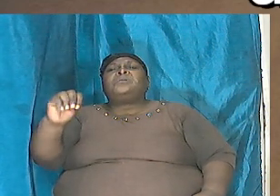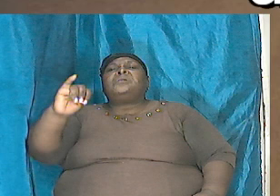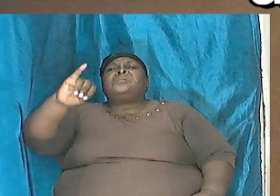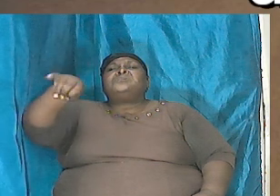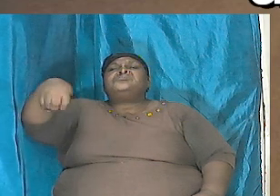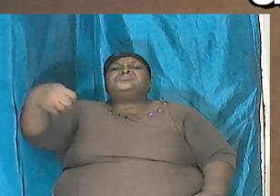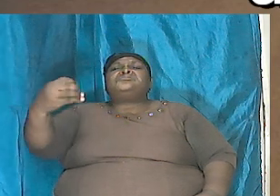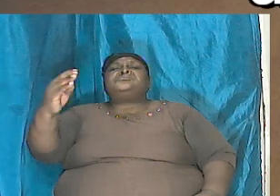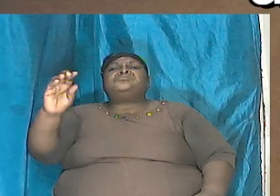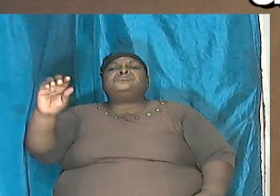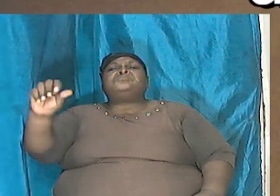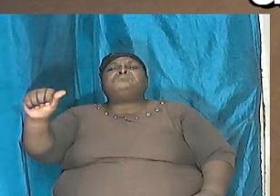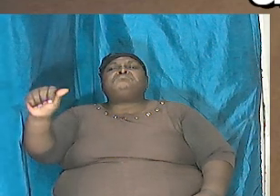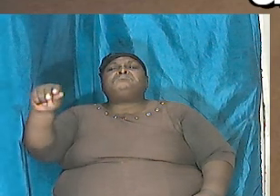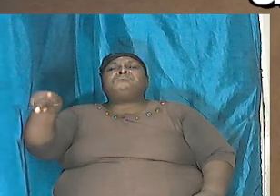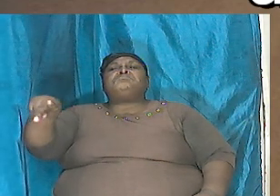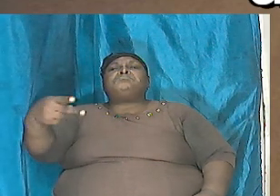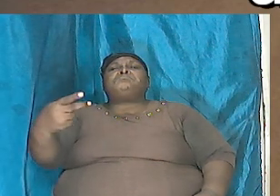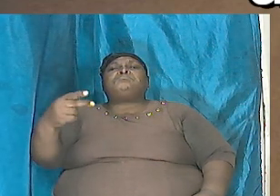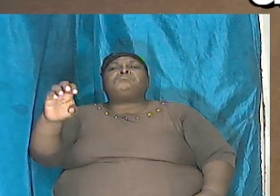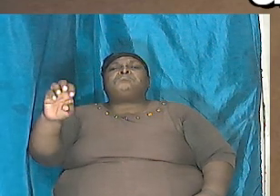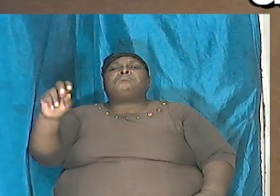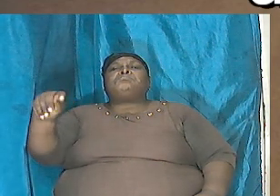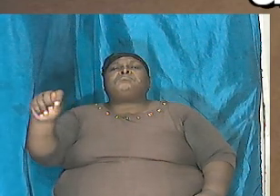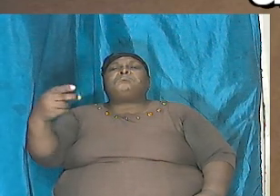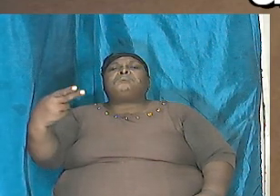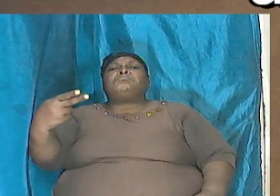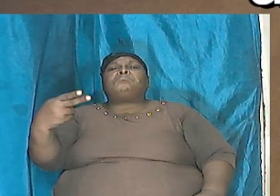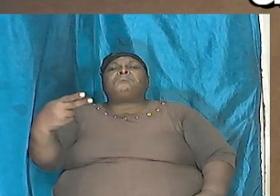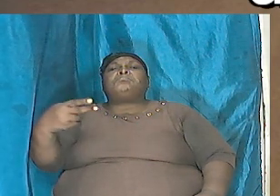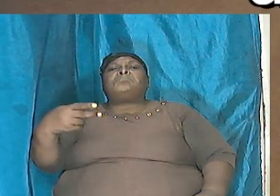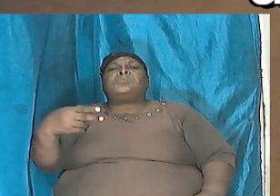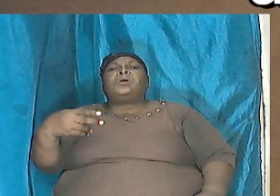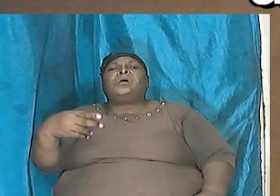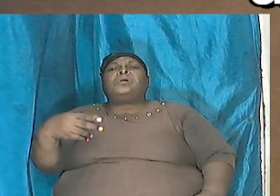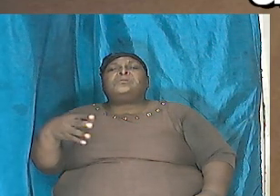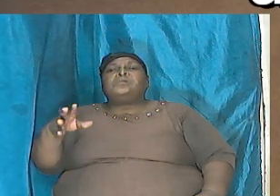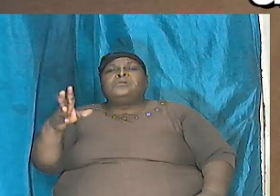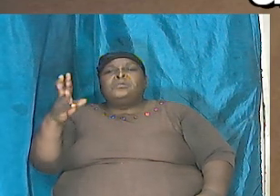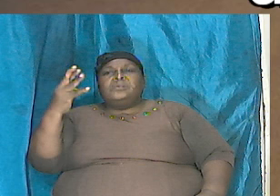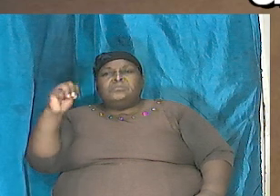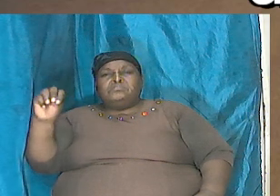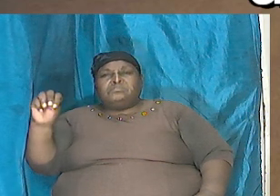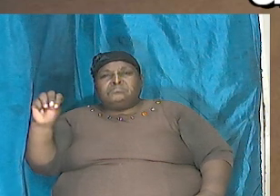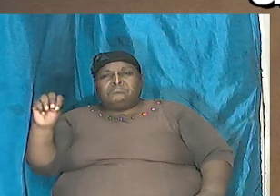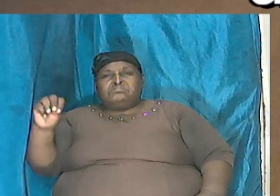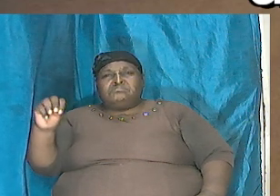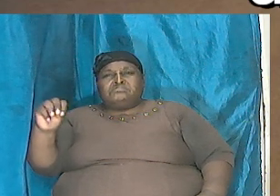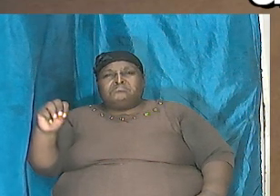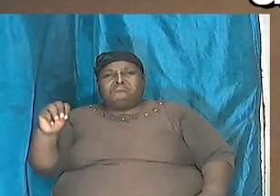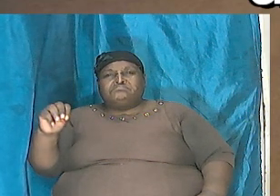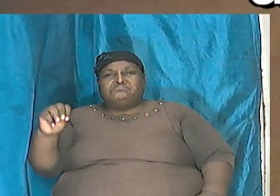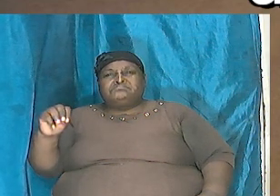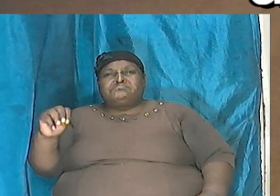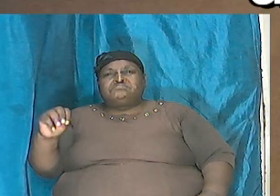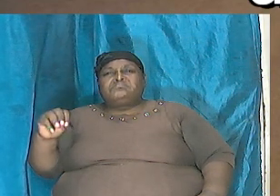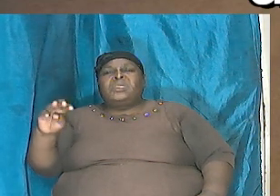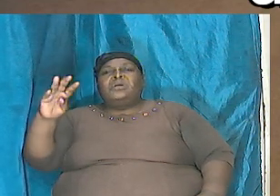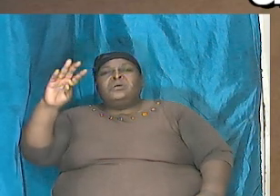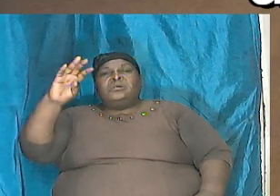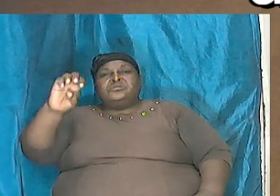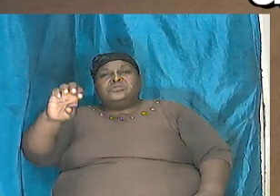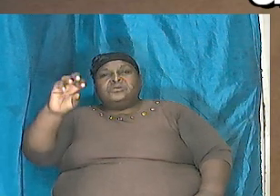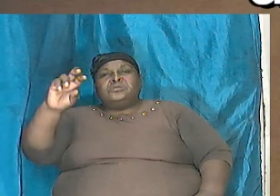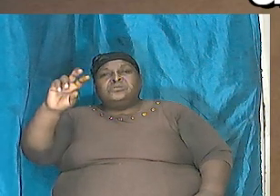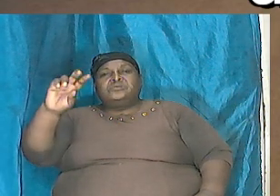man had died so this is Noah and his wife Shem